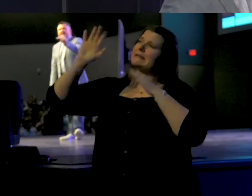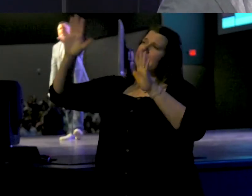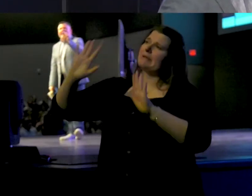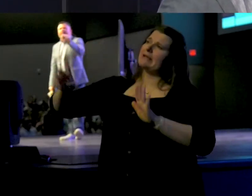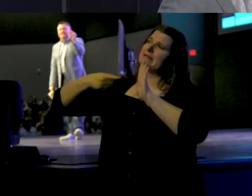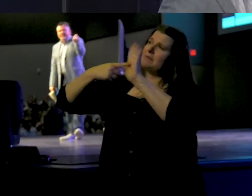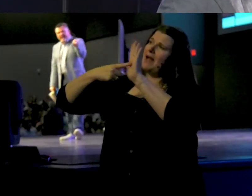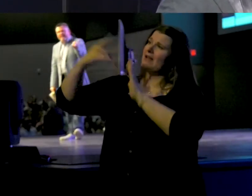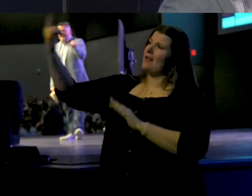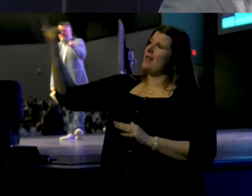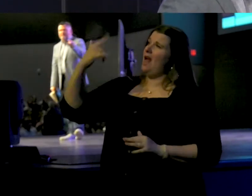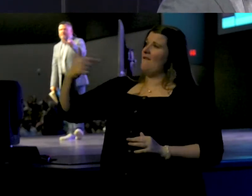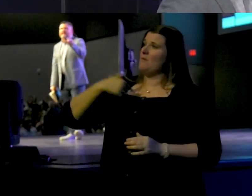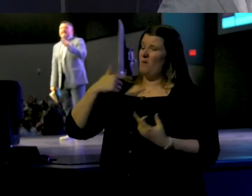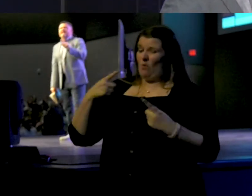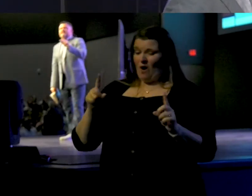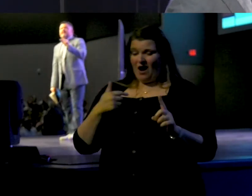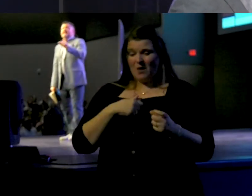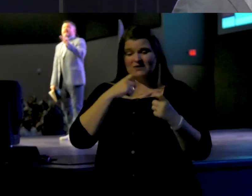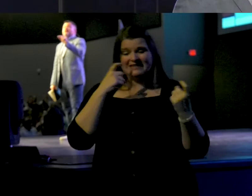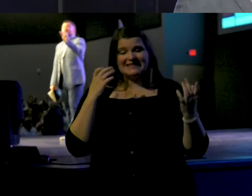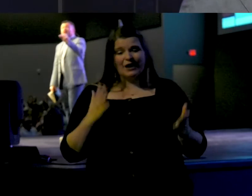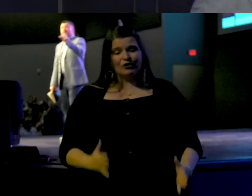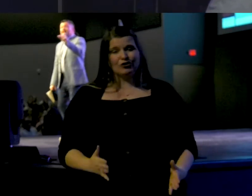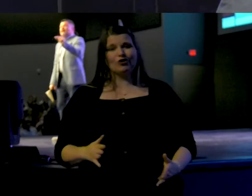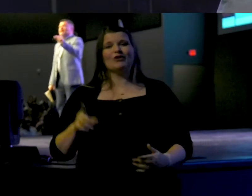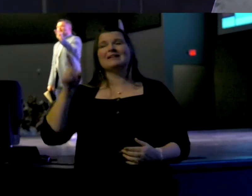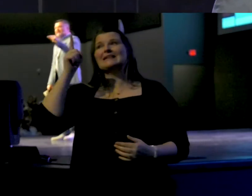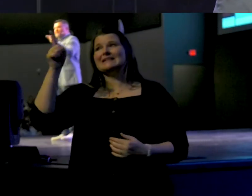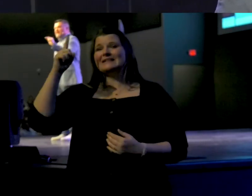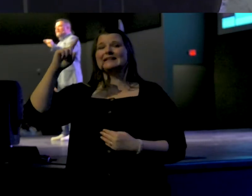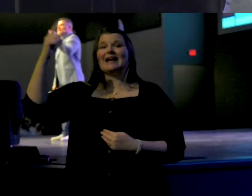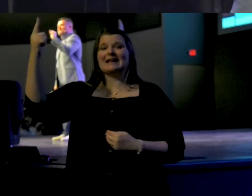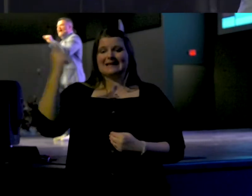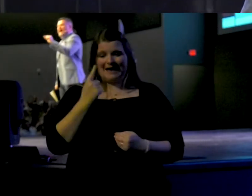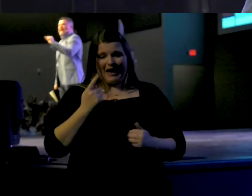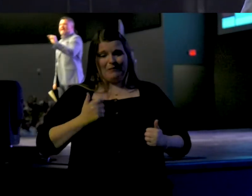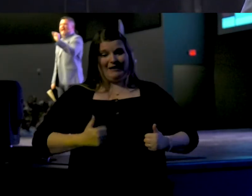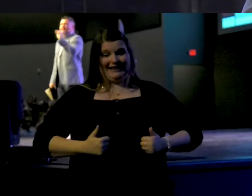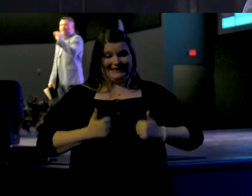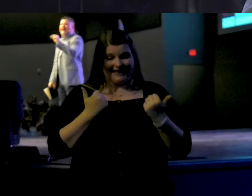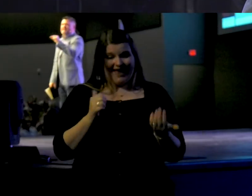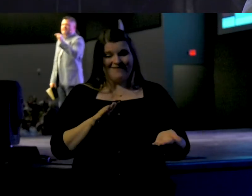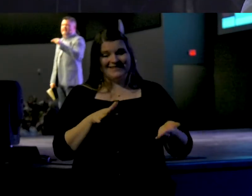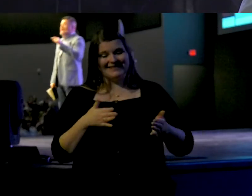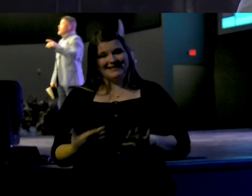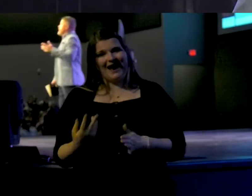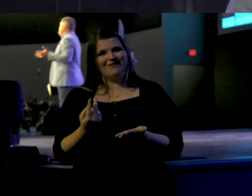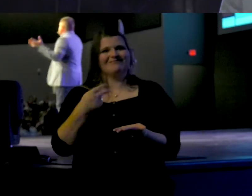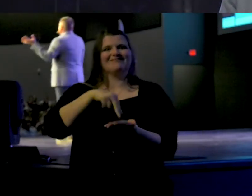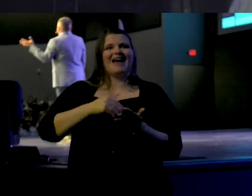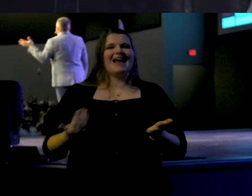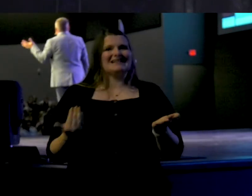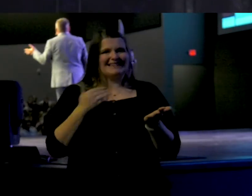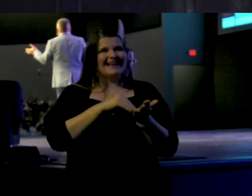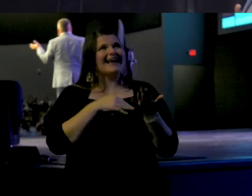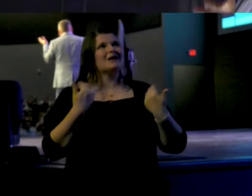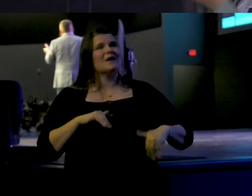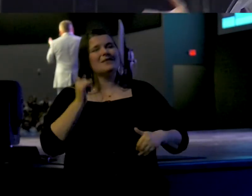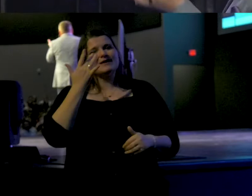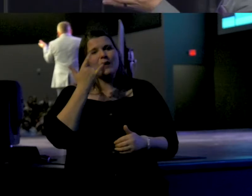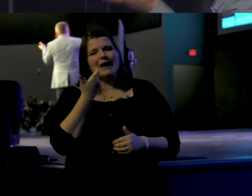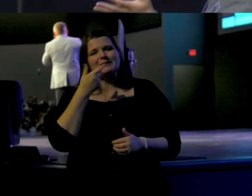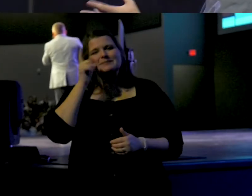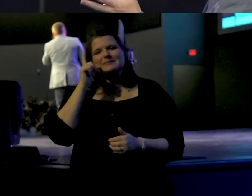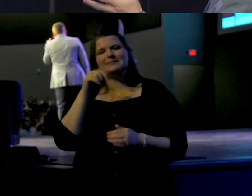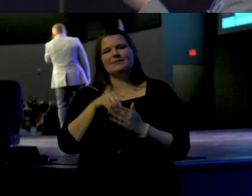loving me when I was unlovable is in him coming, living, dying, and rising again. This is why earlier